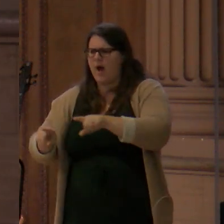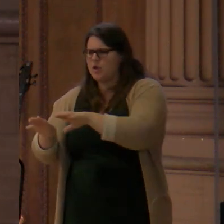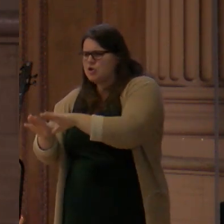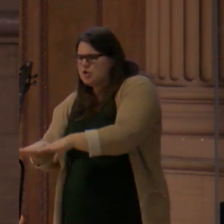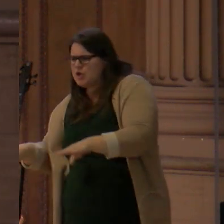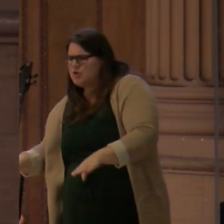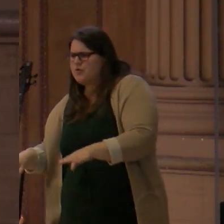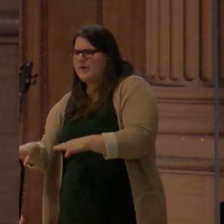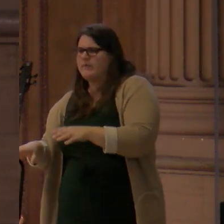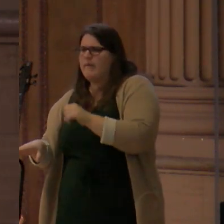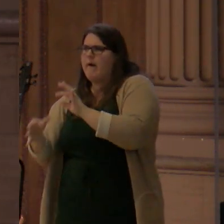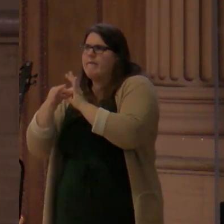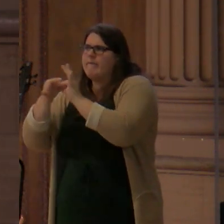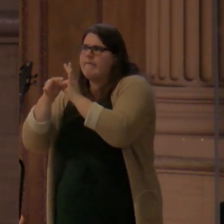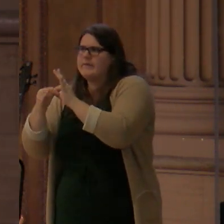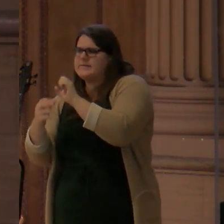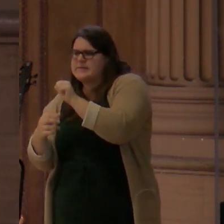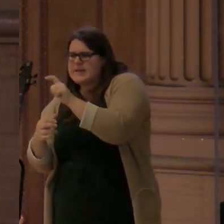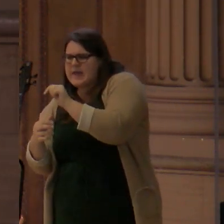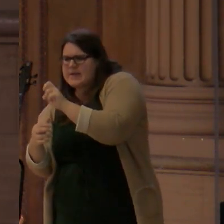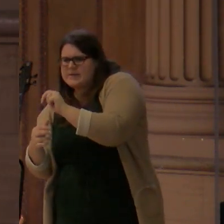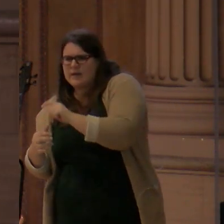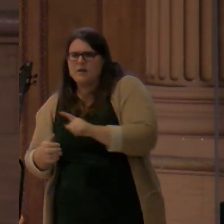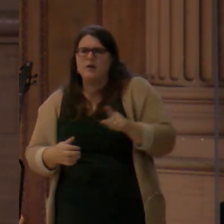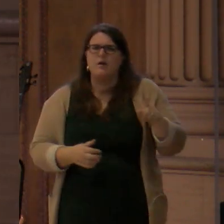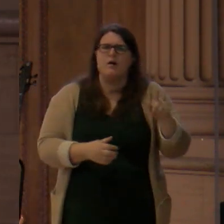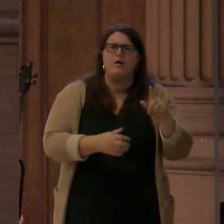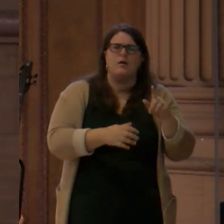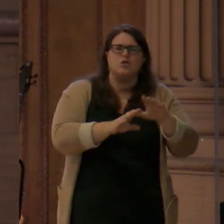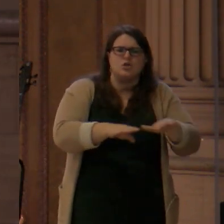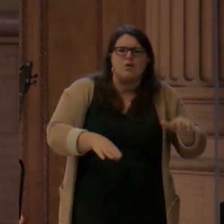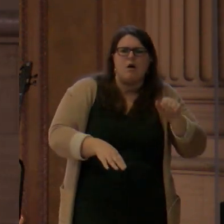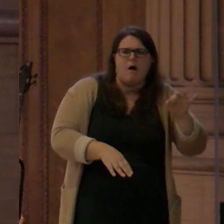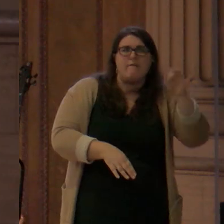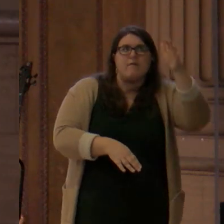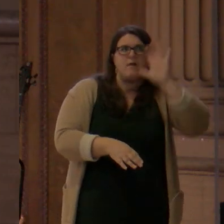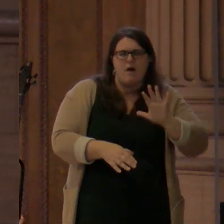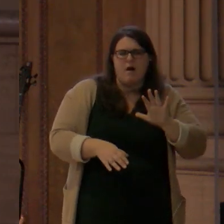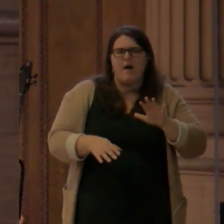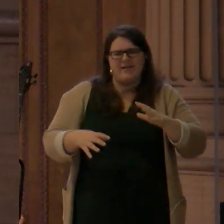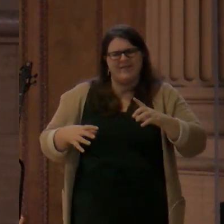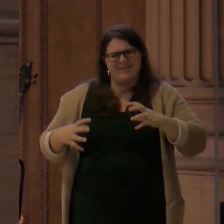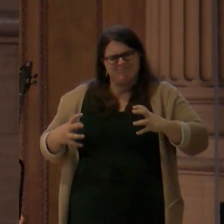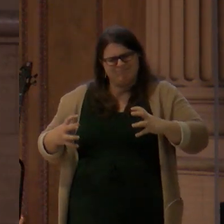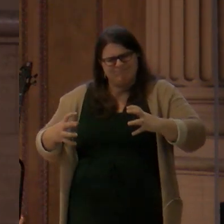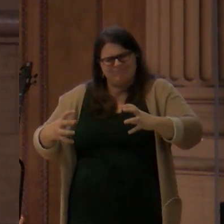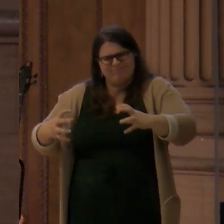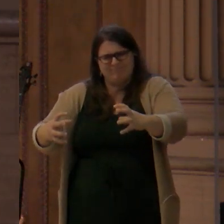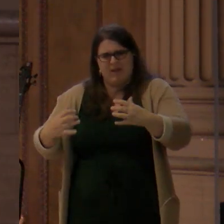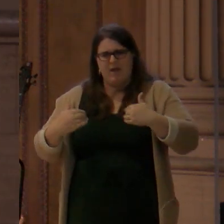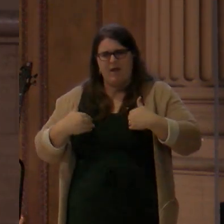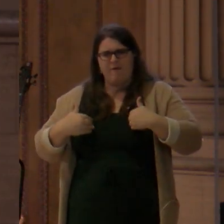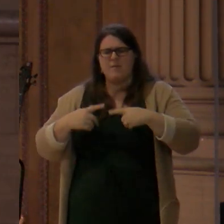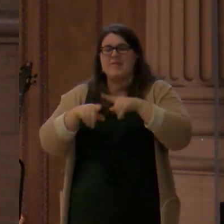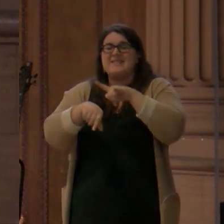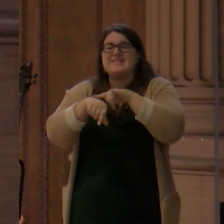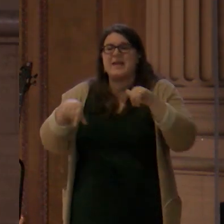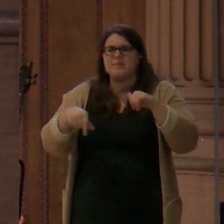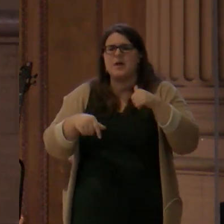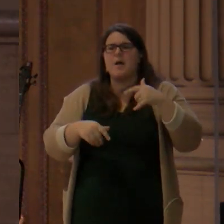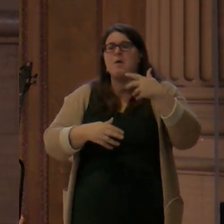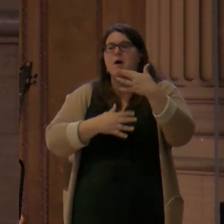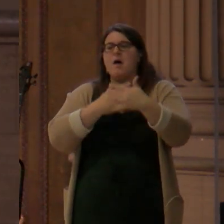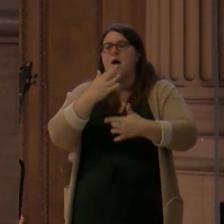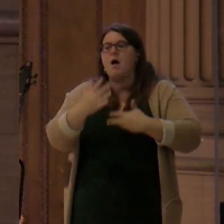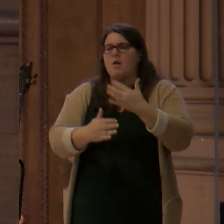offspring of the woman would actually bruise Satan's head while Satan bruises his heel. Some translations